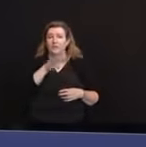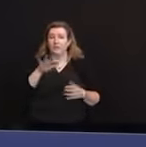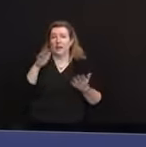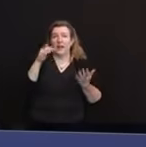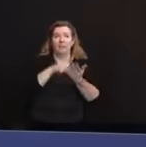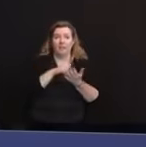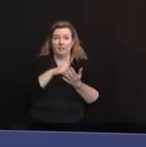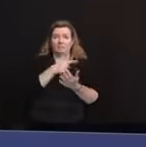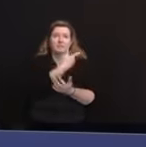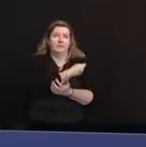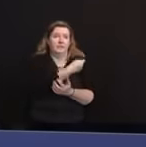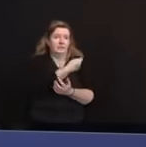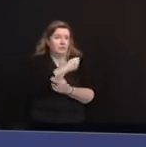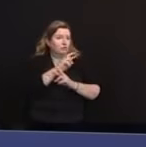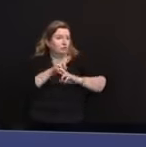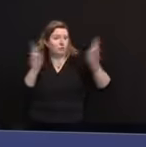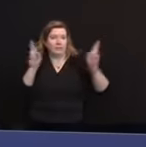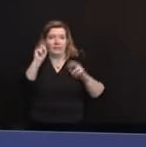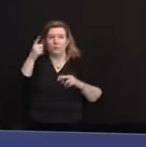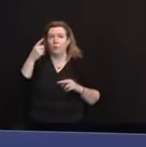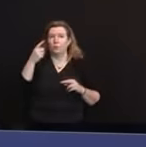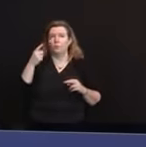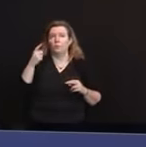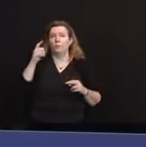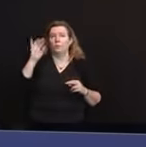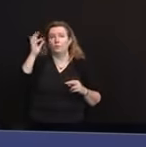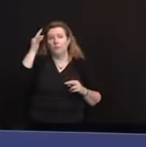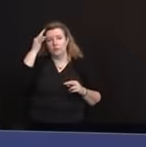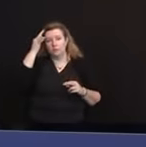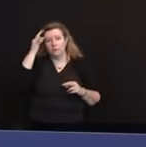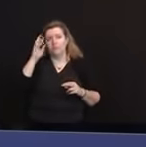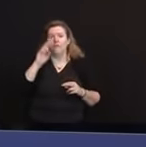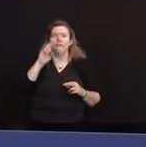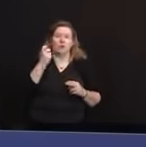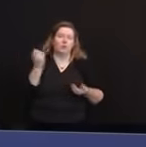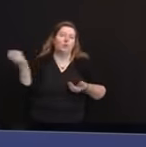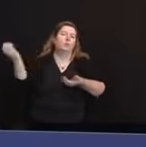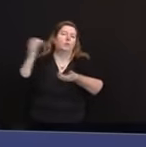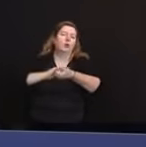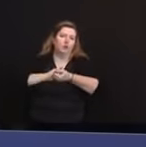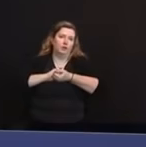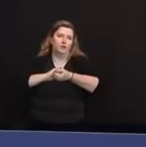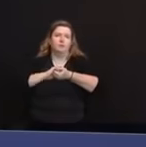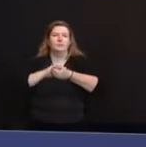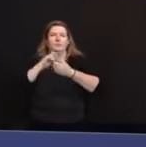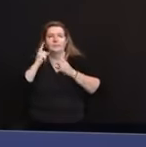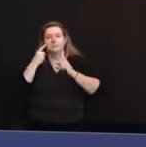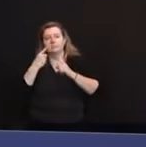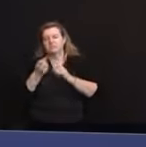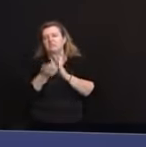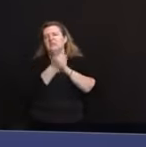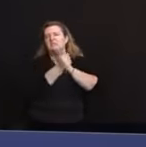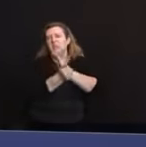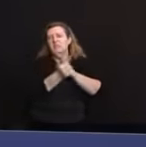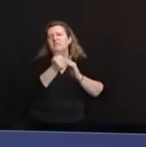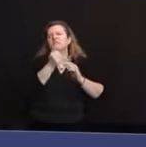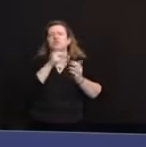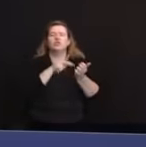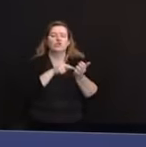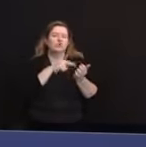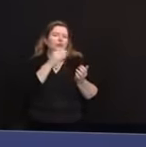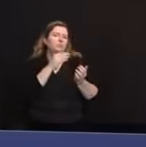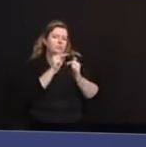for the federal pharmacy partnership for skilled nursing facilities. The state expects to provide